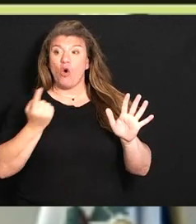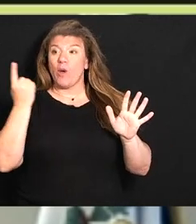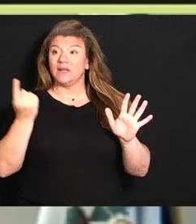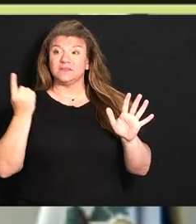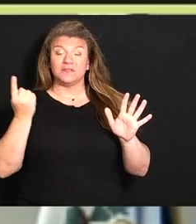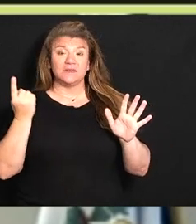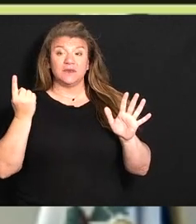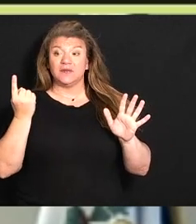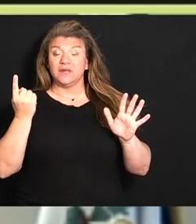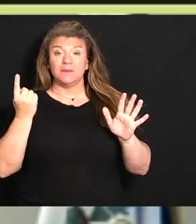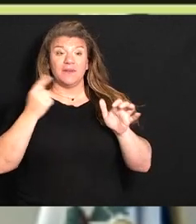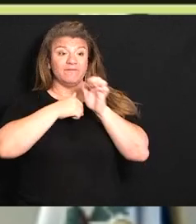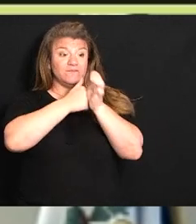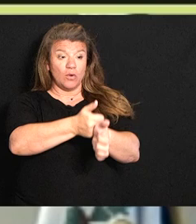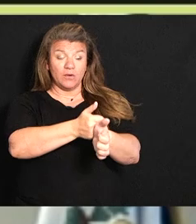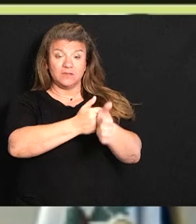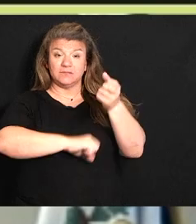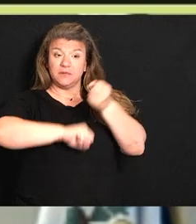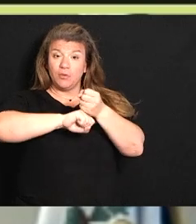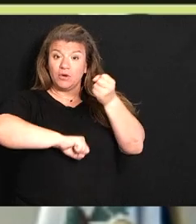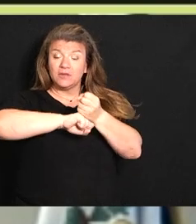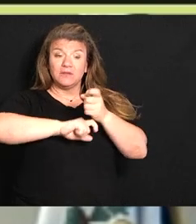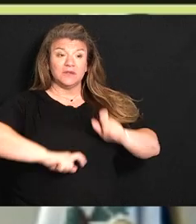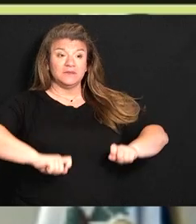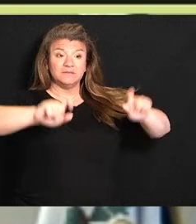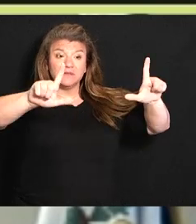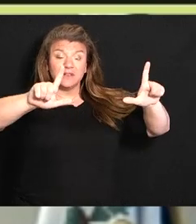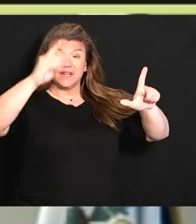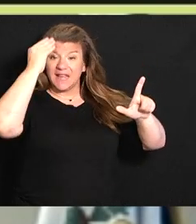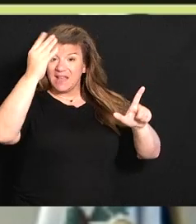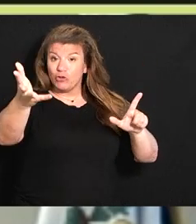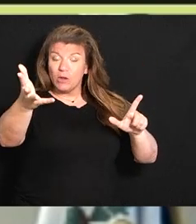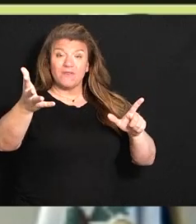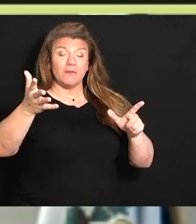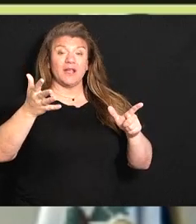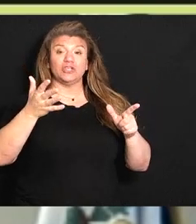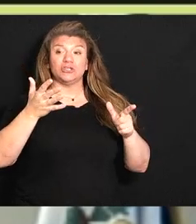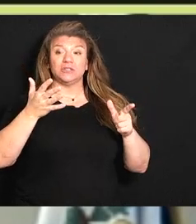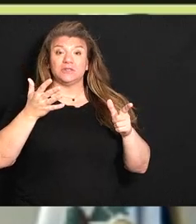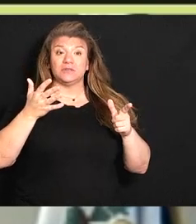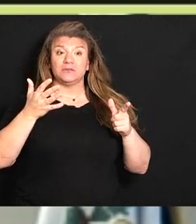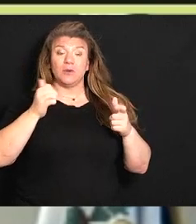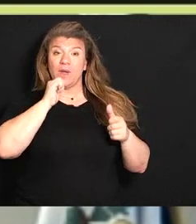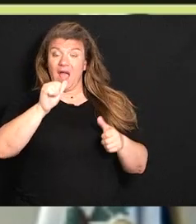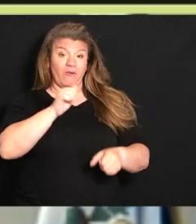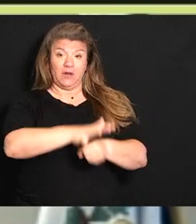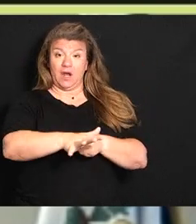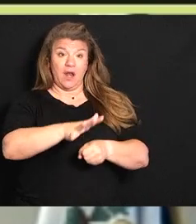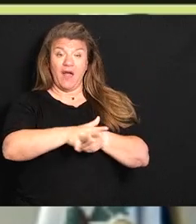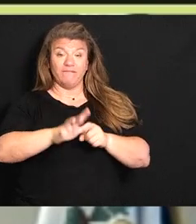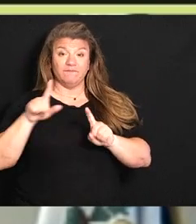supportive of a dashboard and supportive of providing public information out there we haven't done enough in terms of